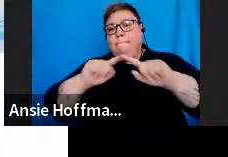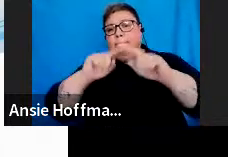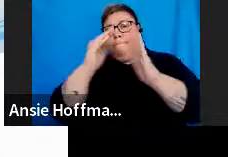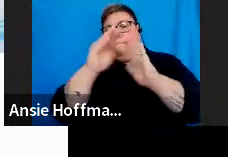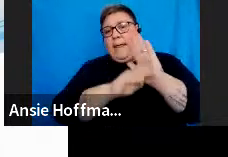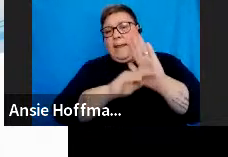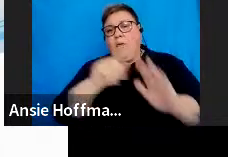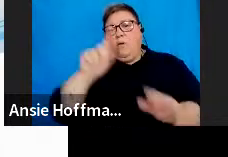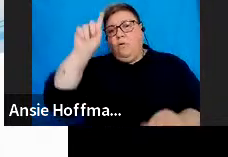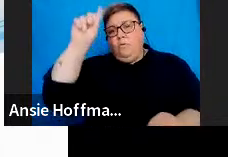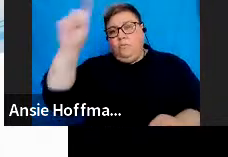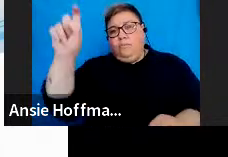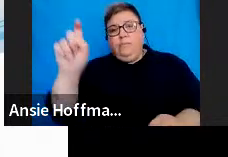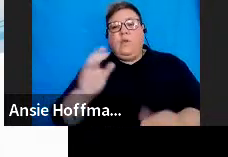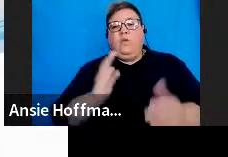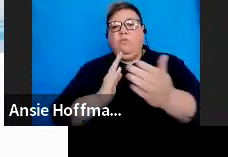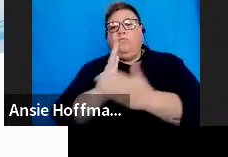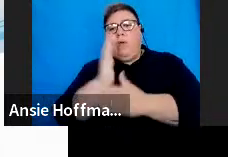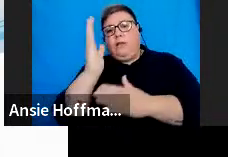on rights groups.